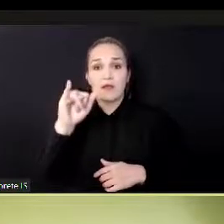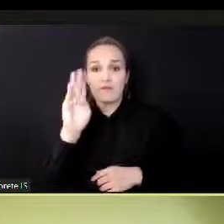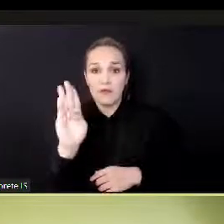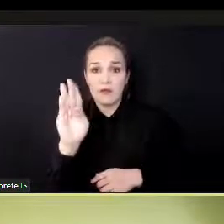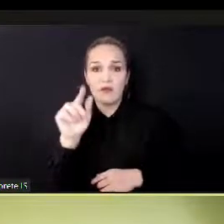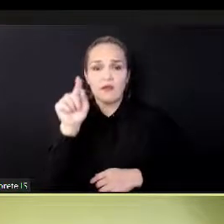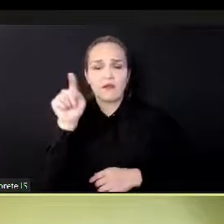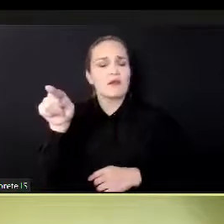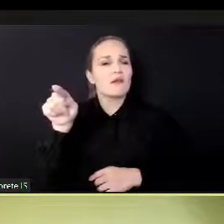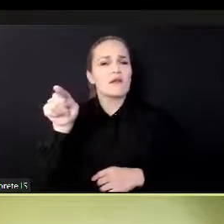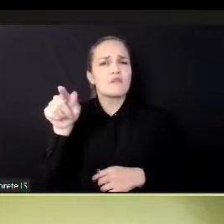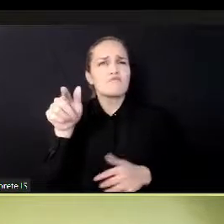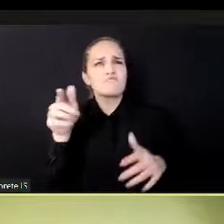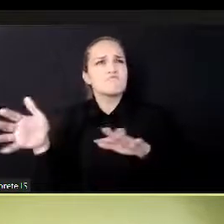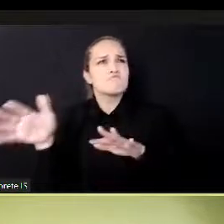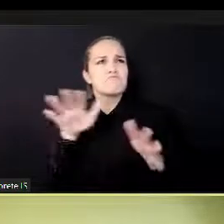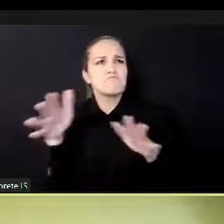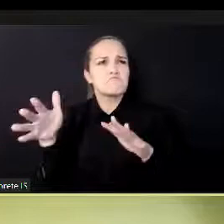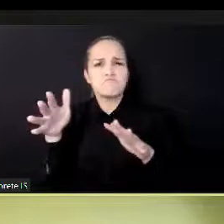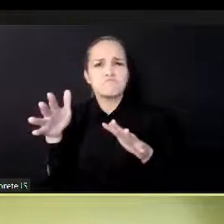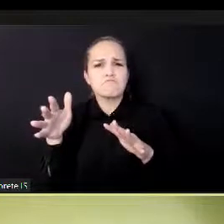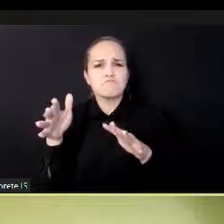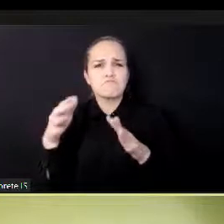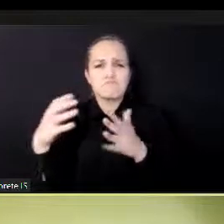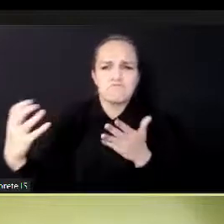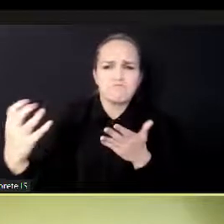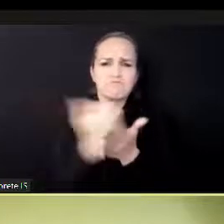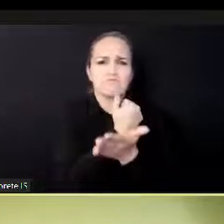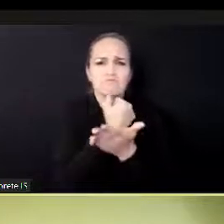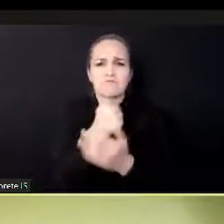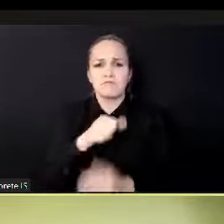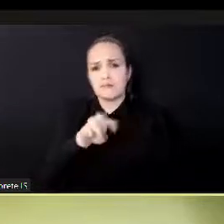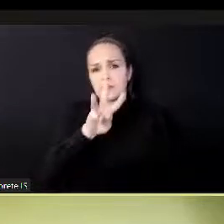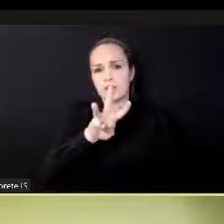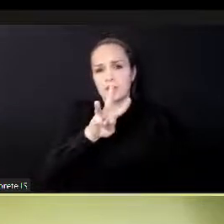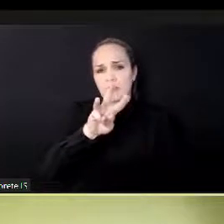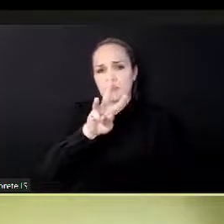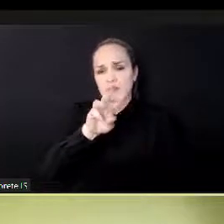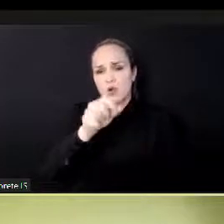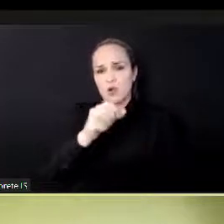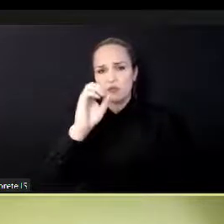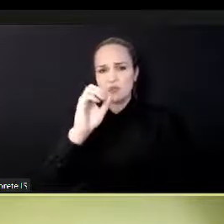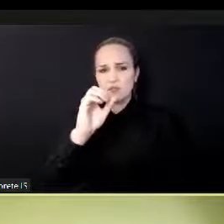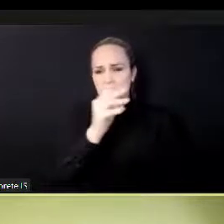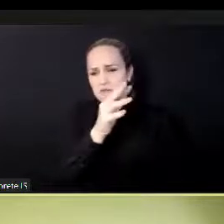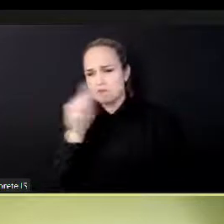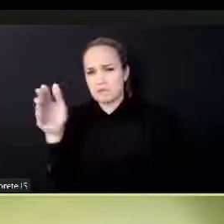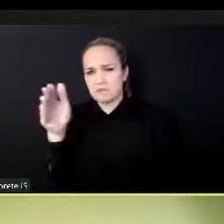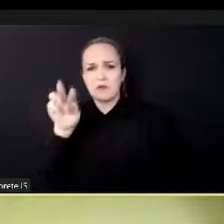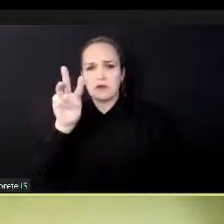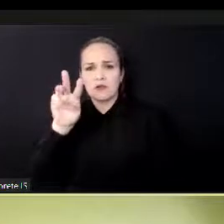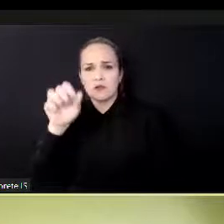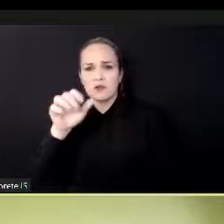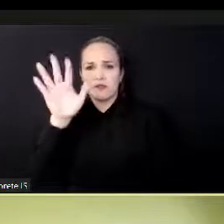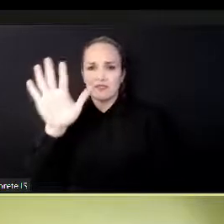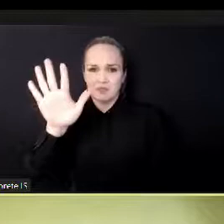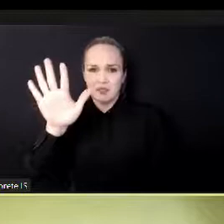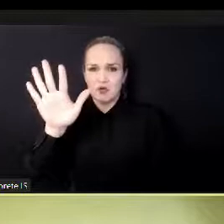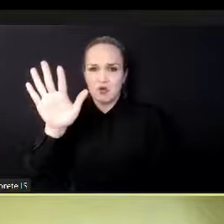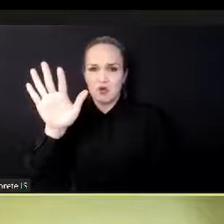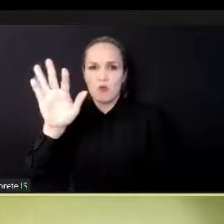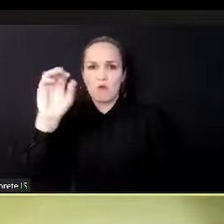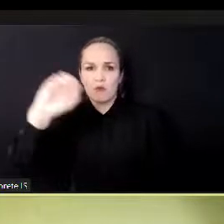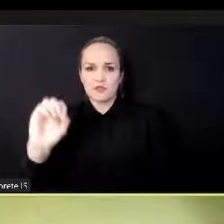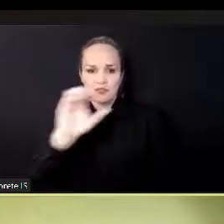point, uh, percent, like Botswana, it goes five point, uh, uh, four, six. So,